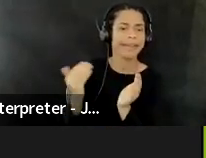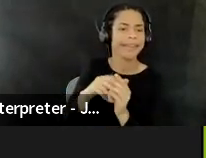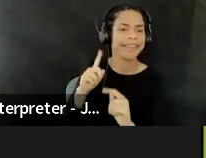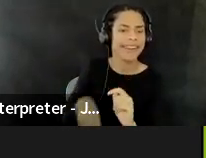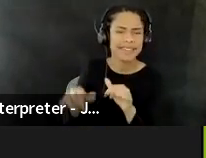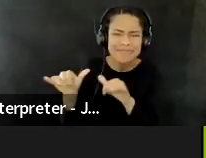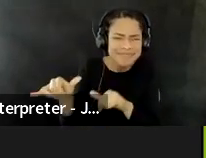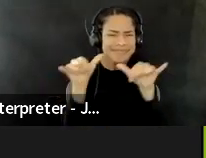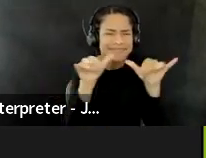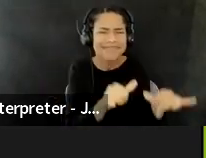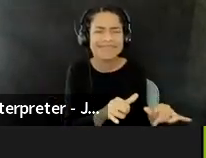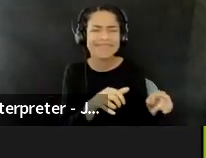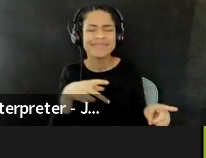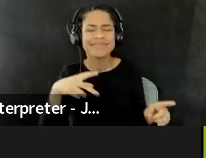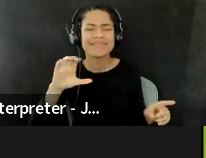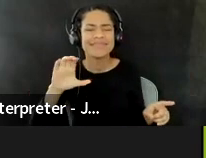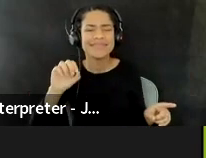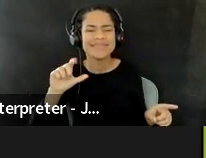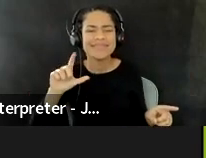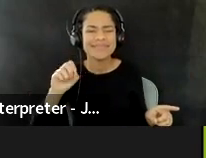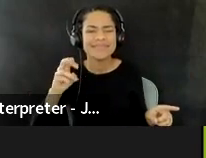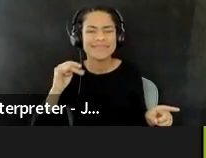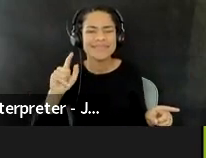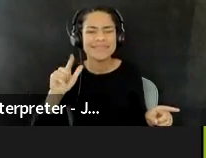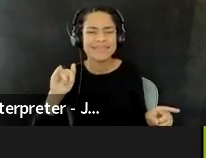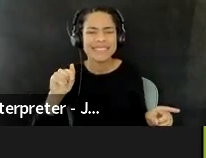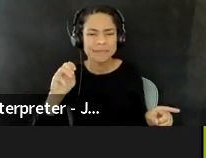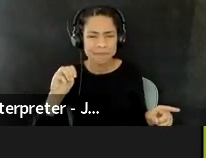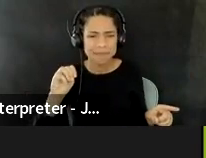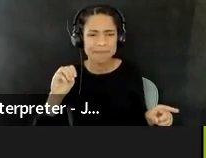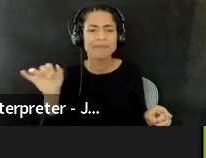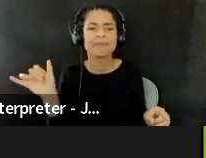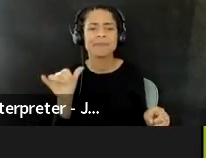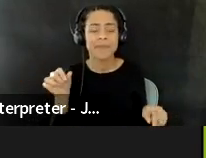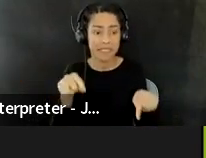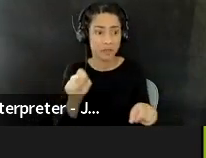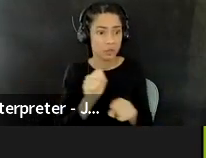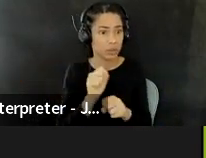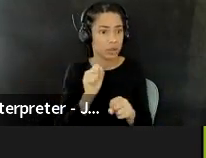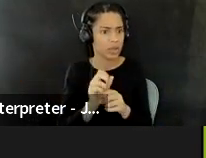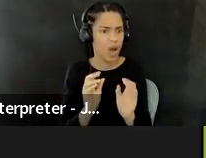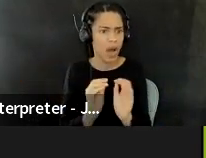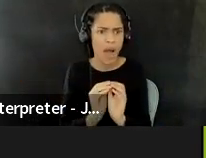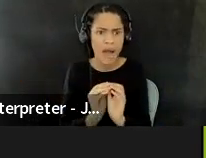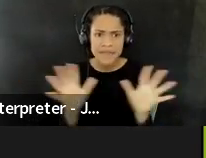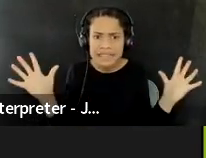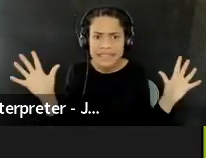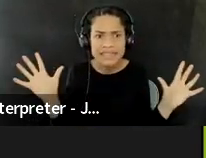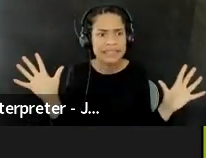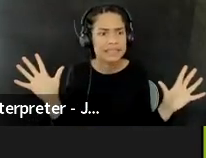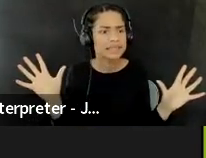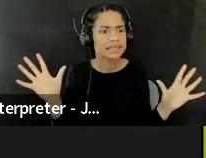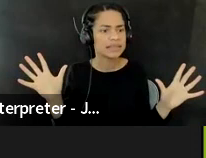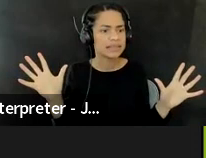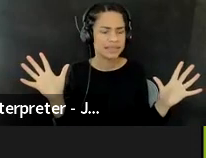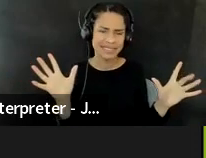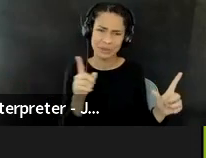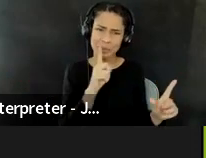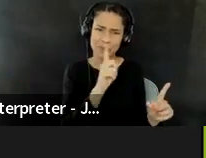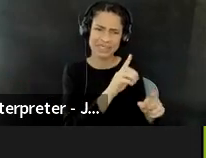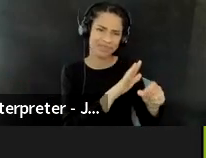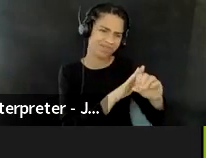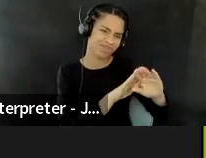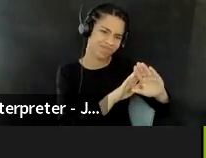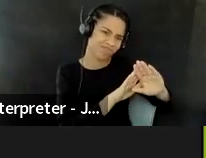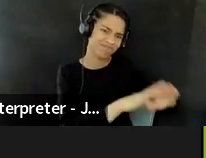this work, you know, it feels so much to me. It's, uh, very obviously in service to indigenous people. And I